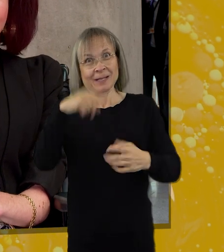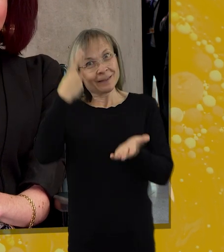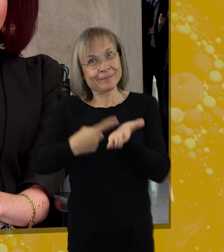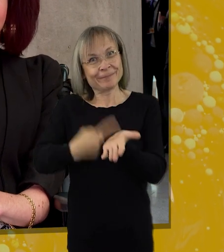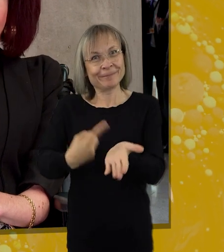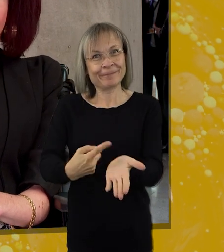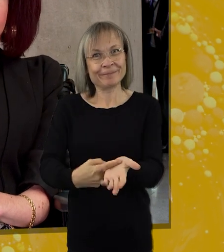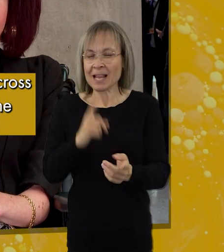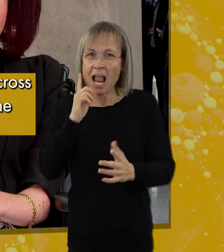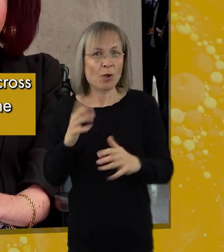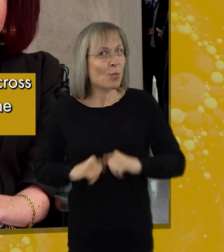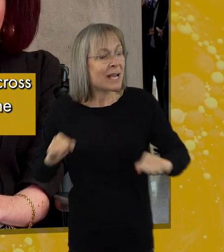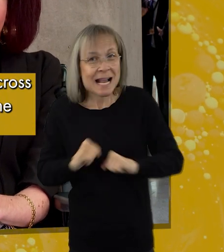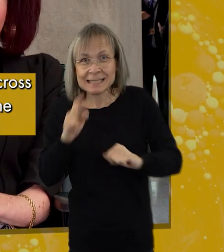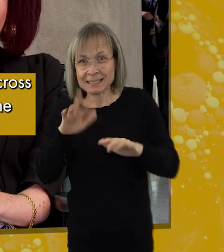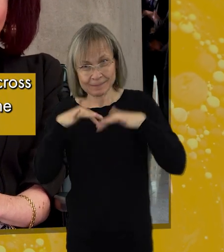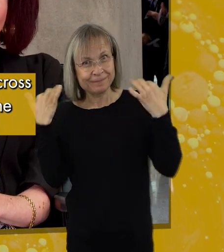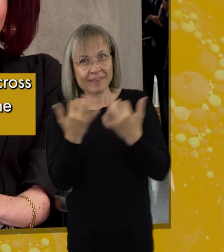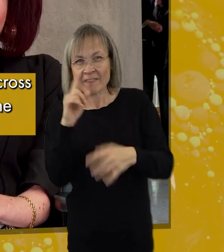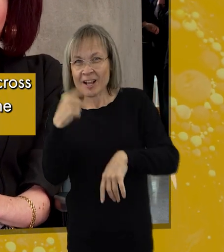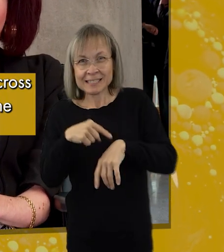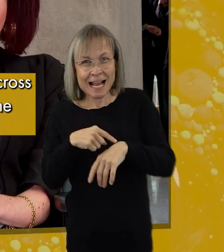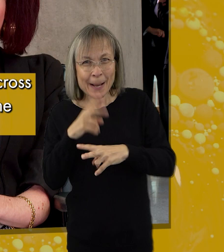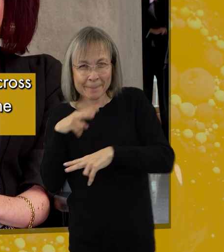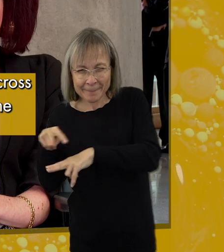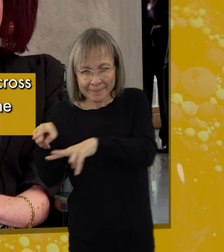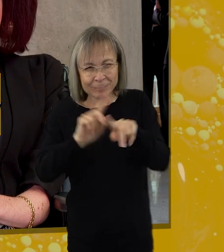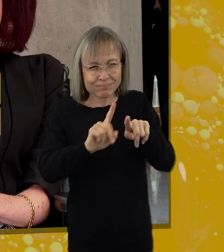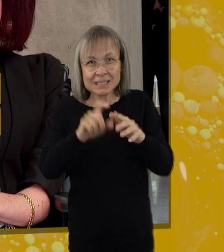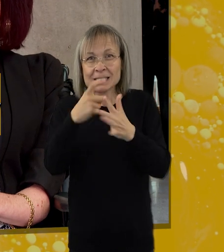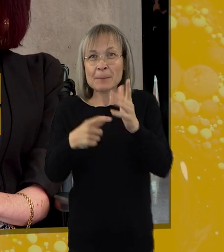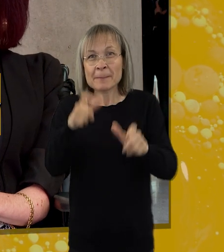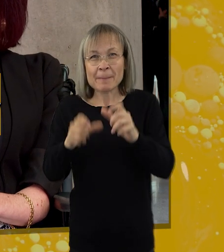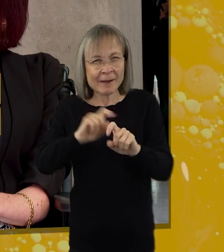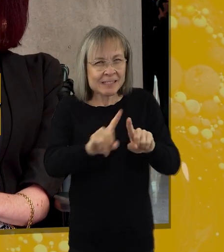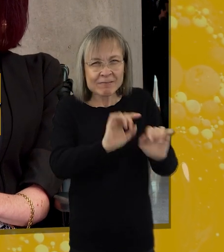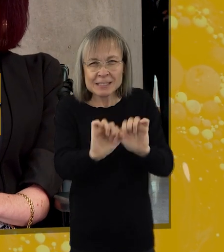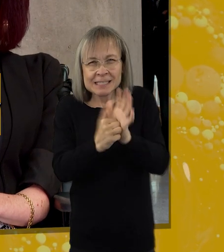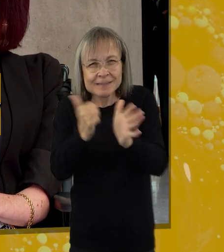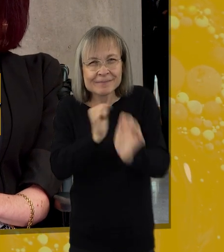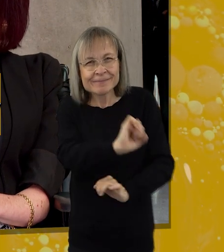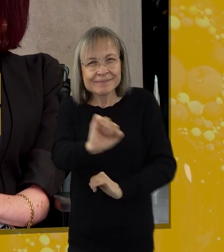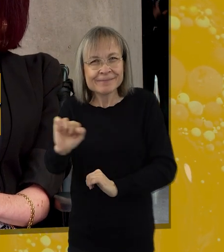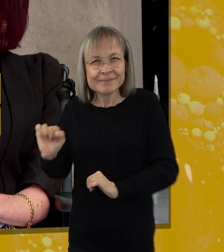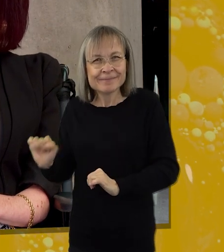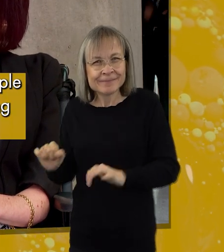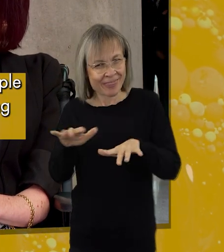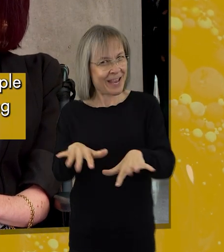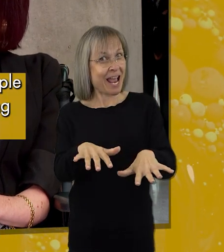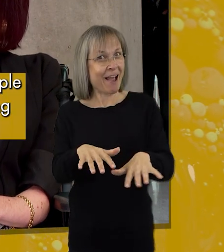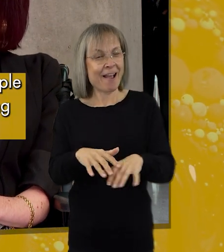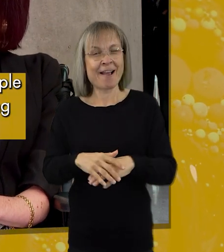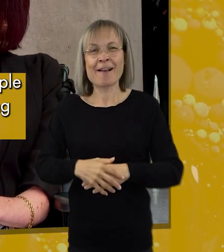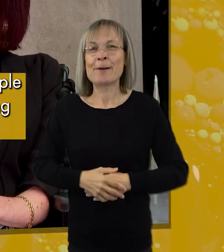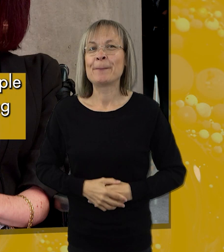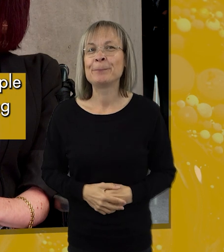into the room where it happens. I can't wait to look across the chamber for the first time and see all the glorious diversity and talent